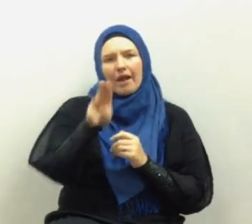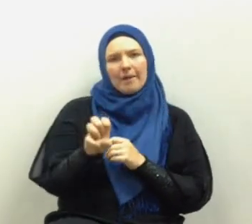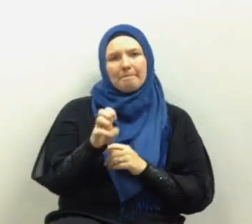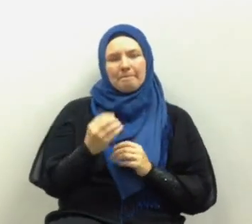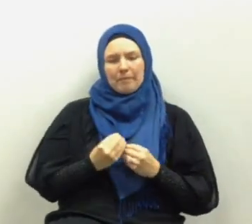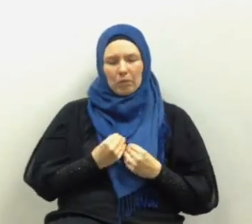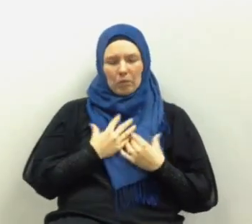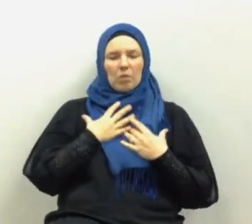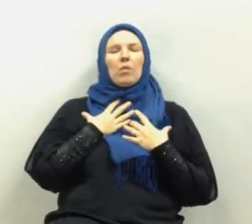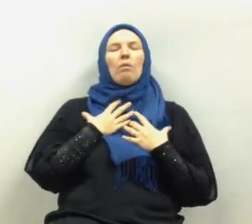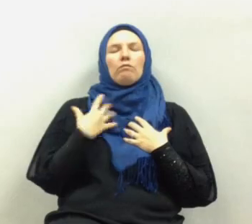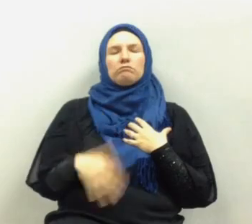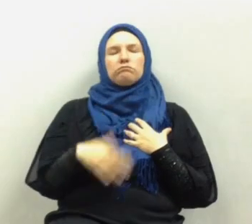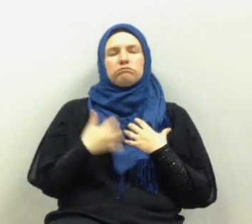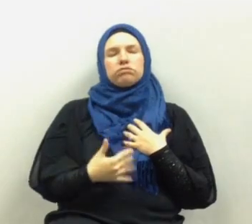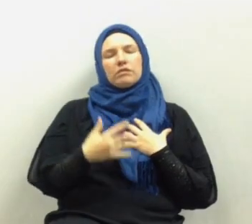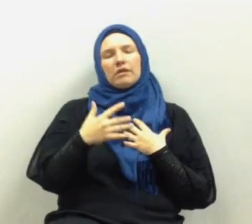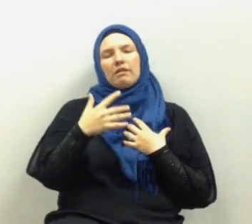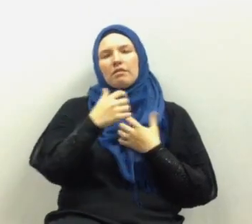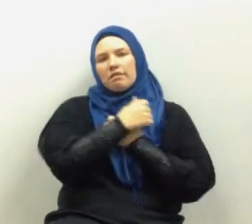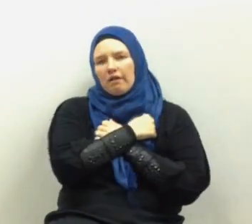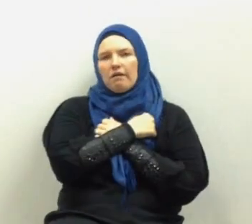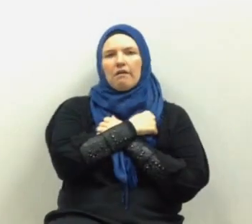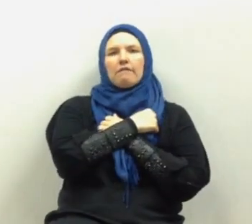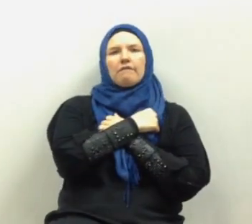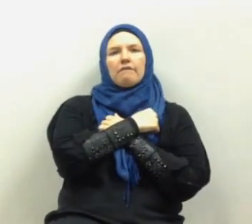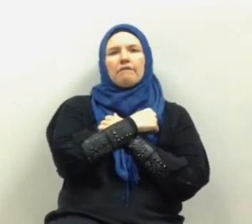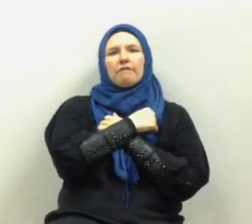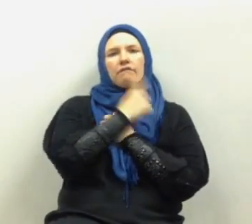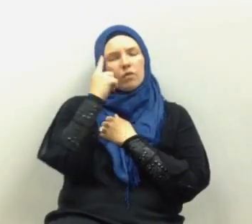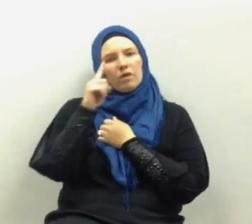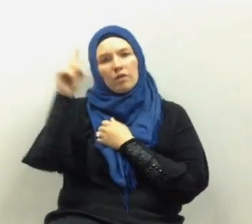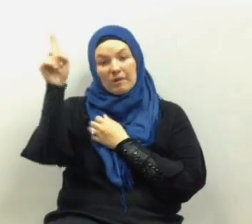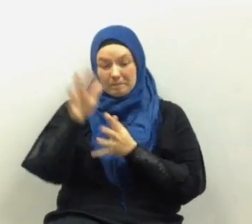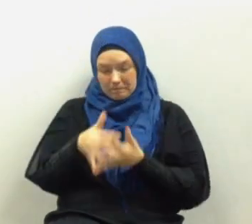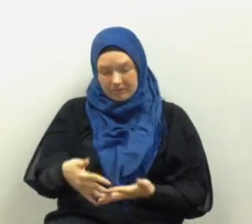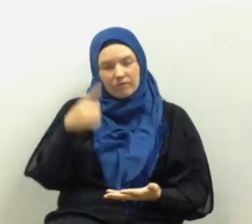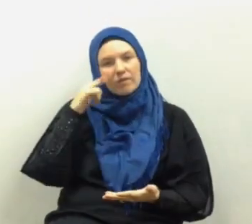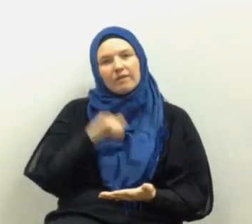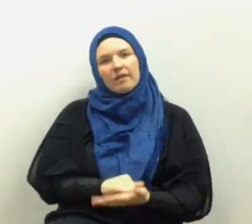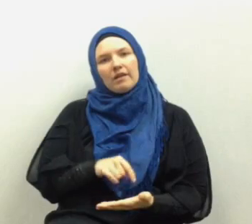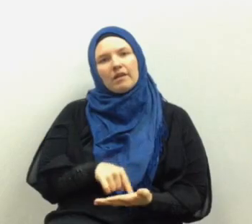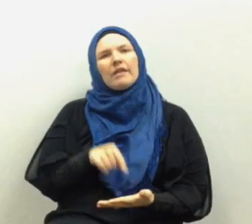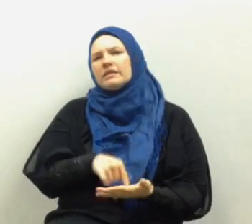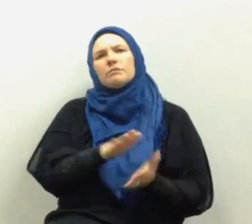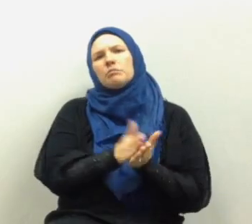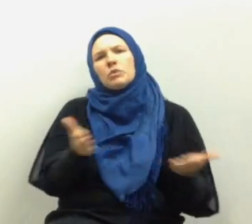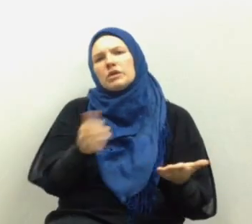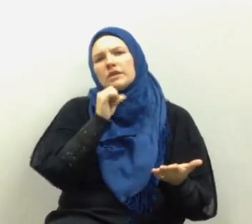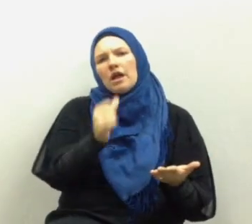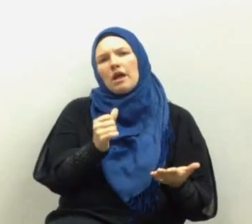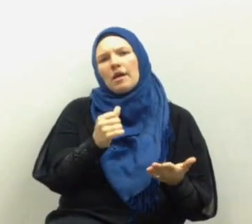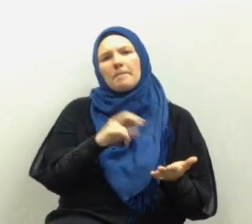of faith and love of Allah in their heart this is what this book is for it is